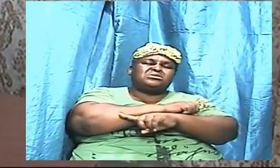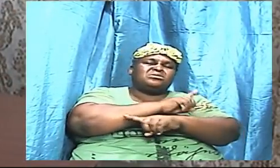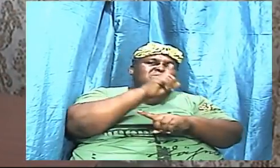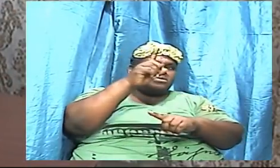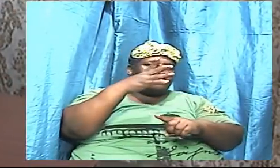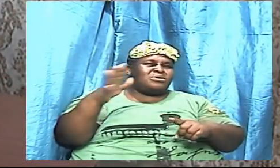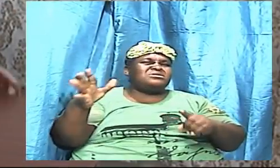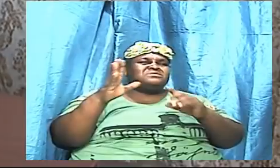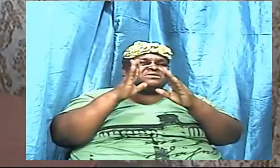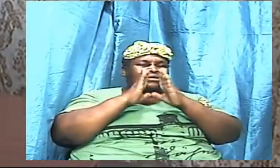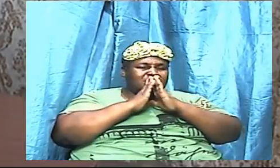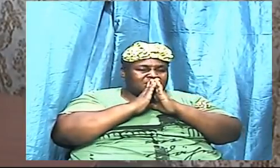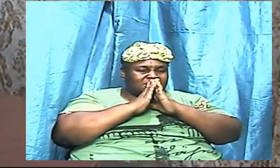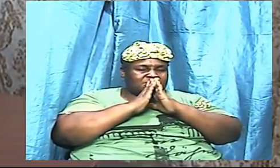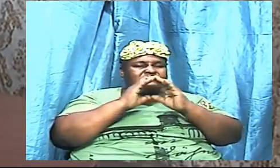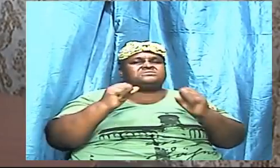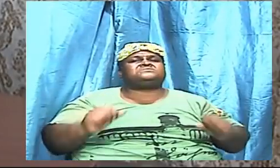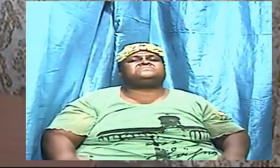however